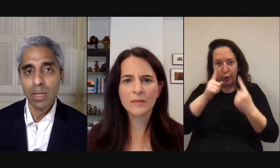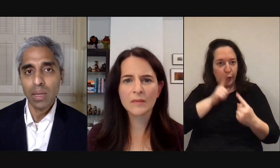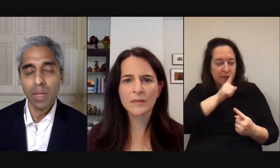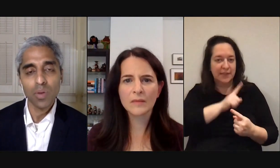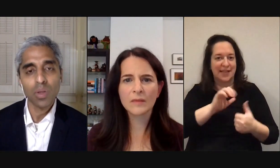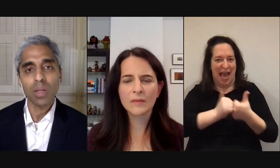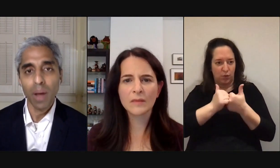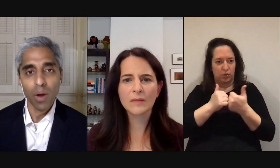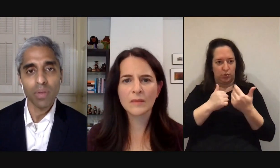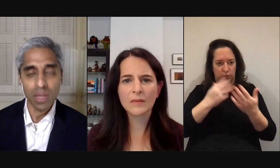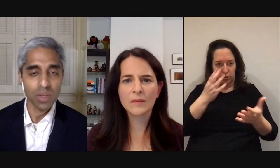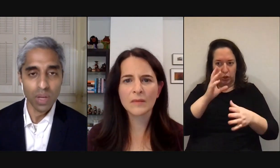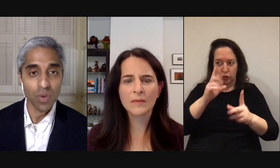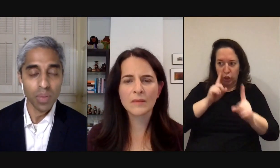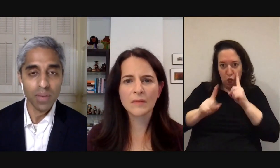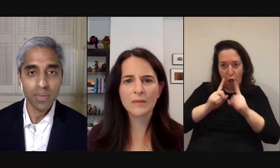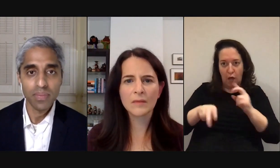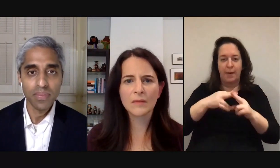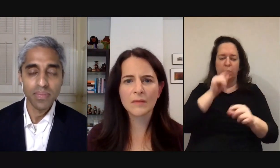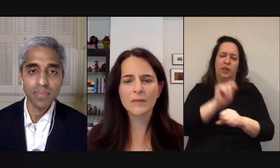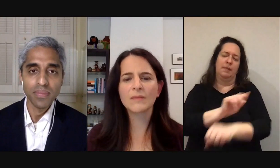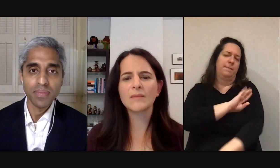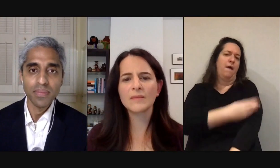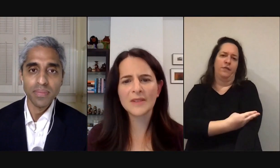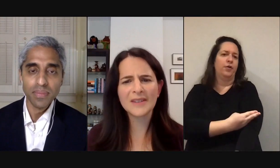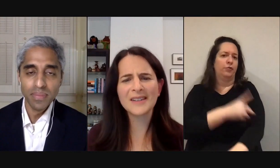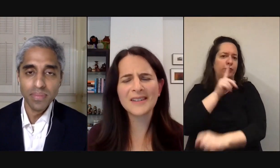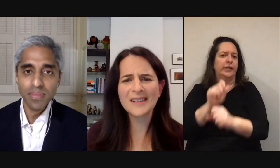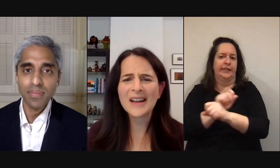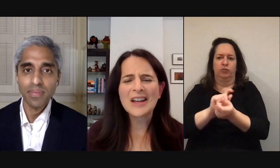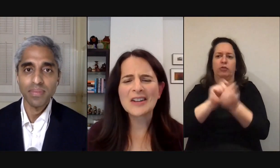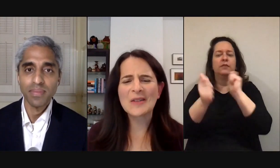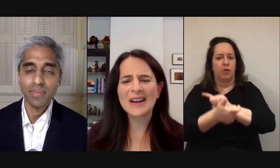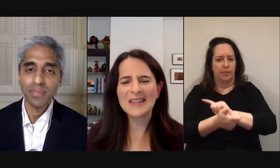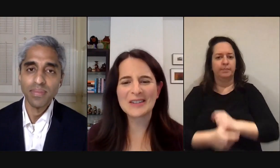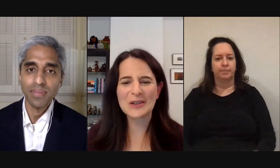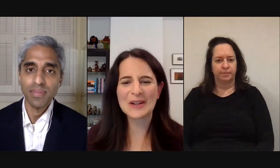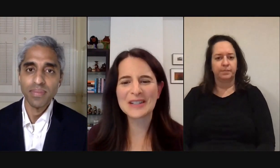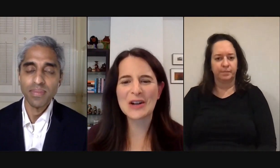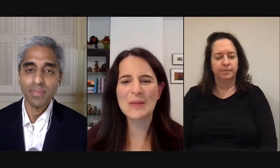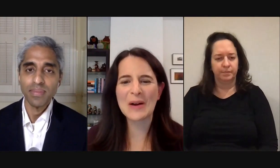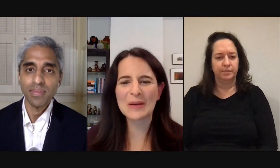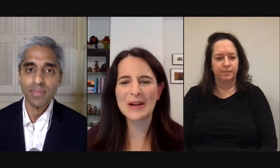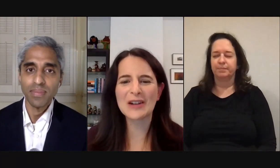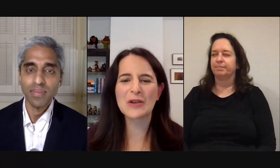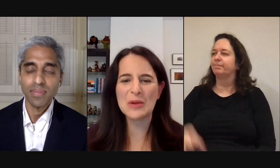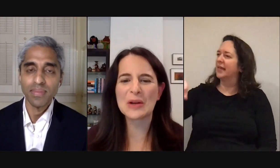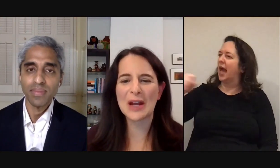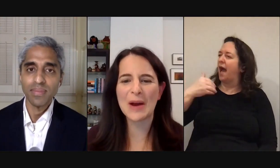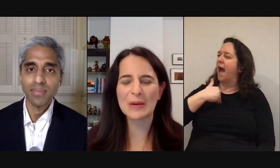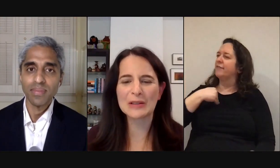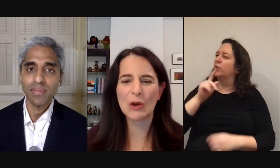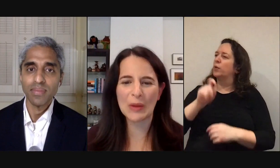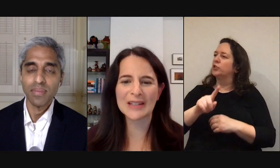can be extraordinarily powerful and even transformative yeah you know there's a question here about how